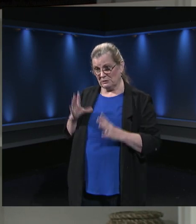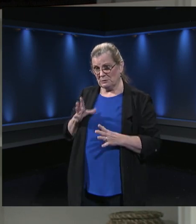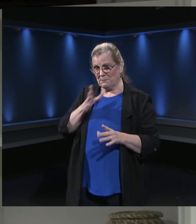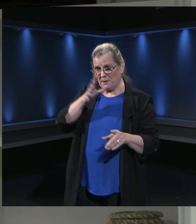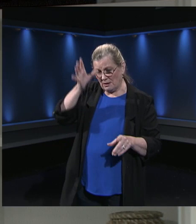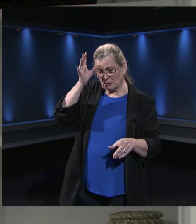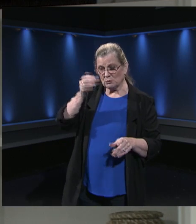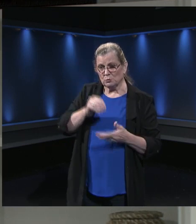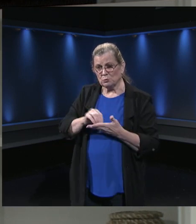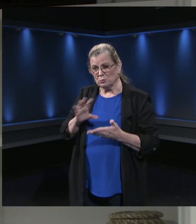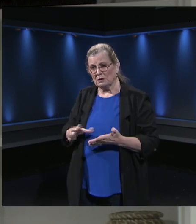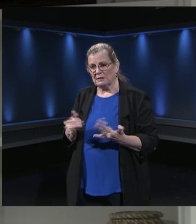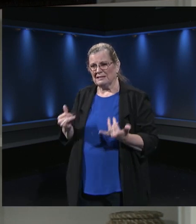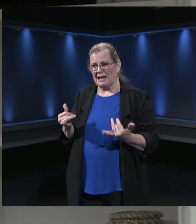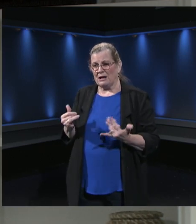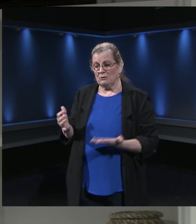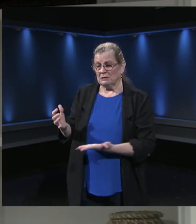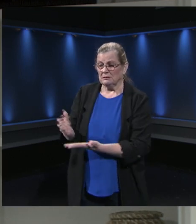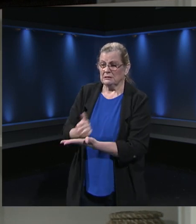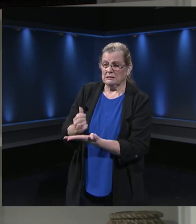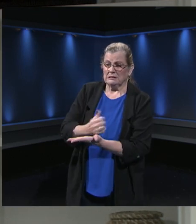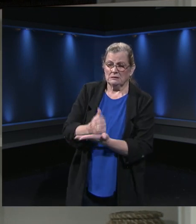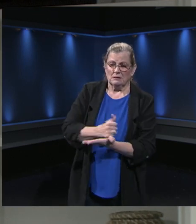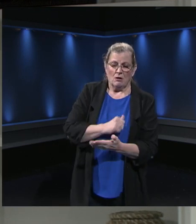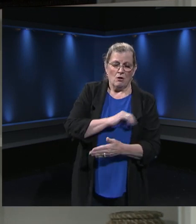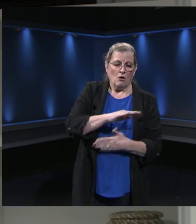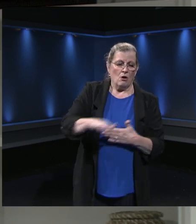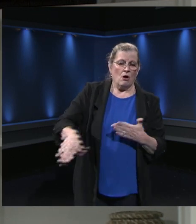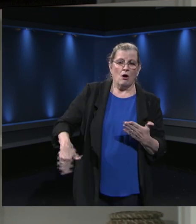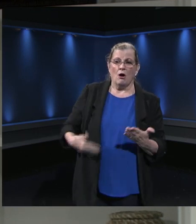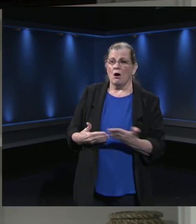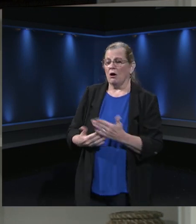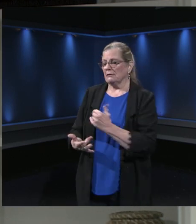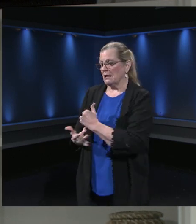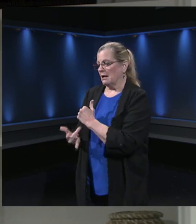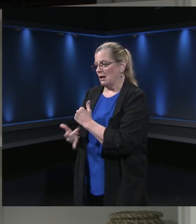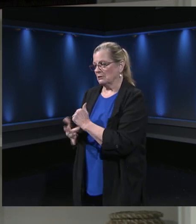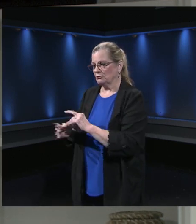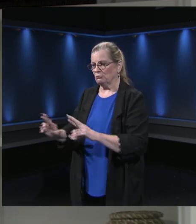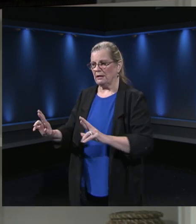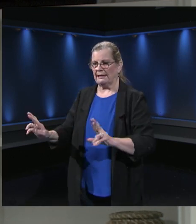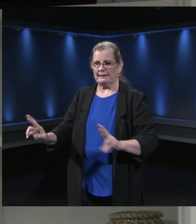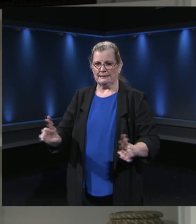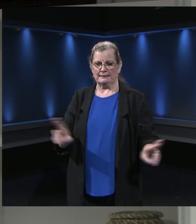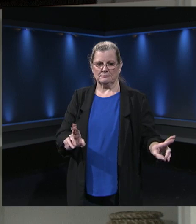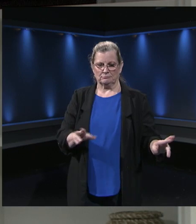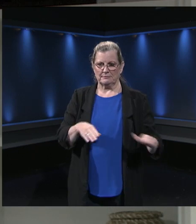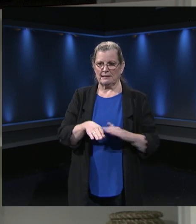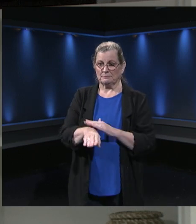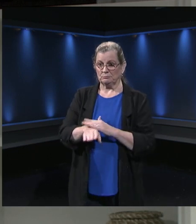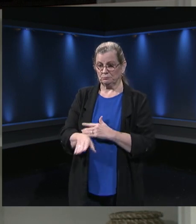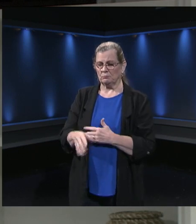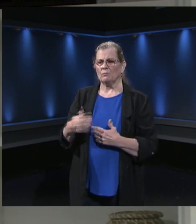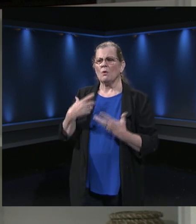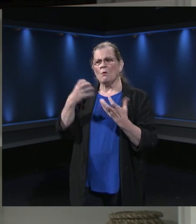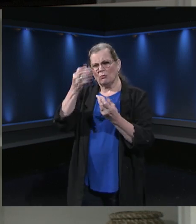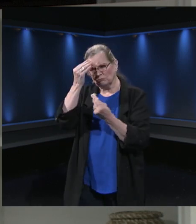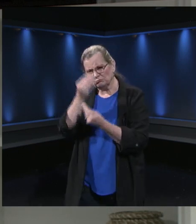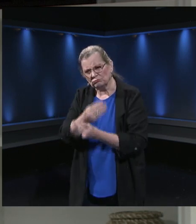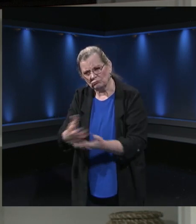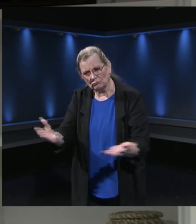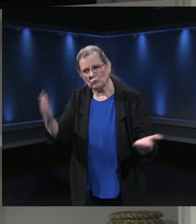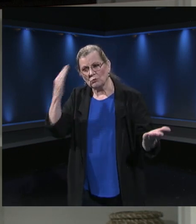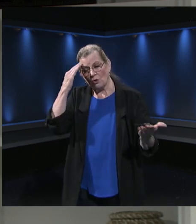leverage the instructional technology and resources that FCPS provides. I do want you to know as we begin this evening, we